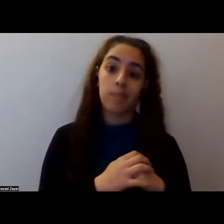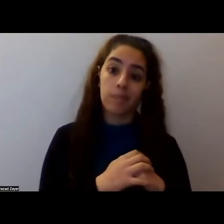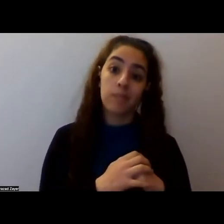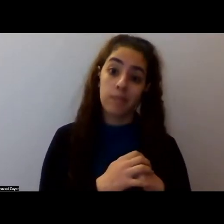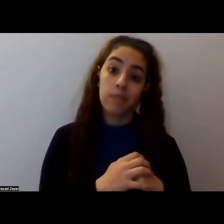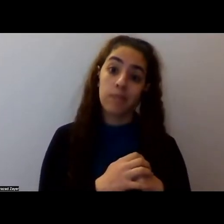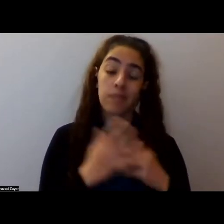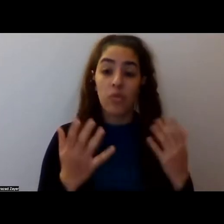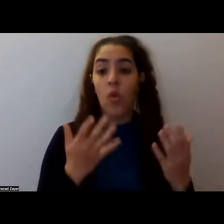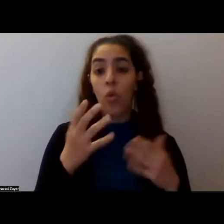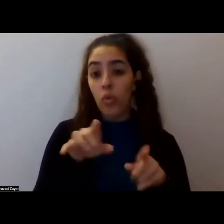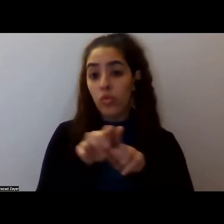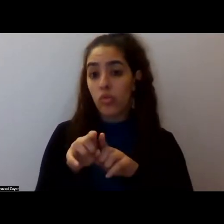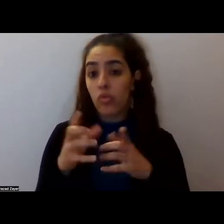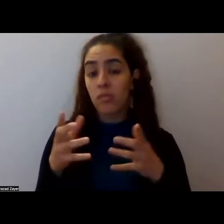uh,